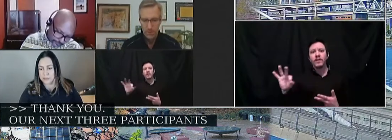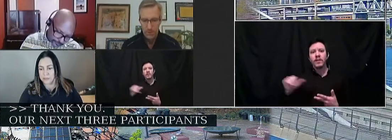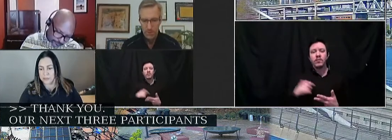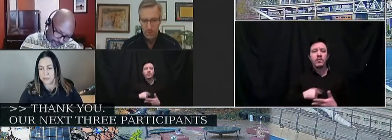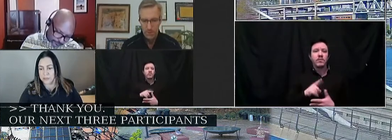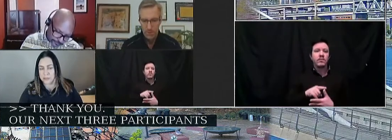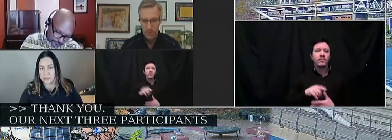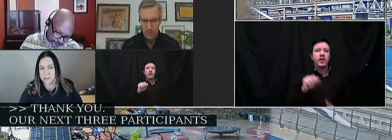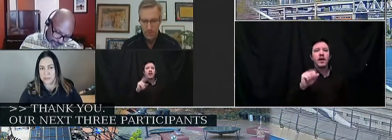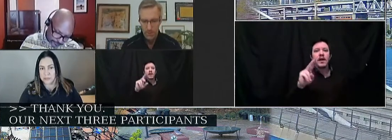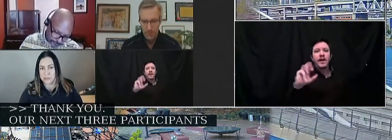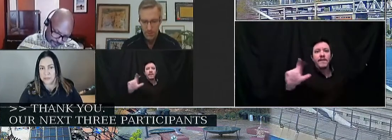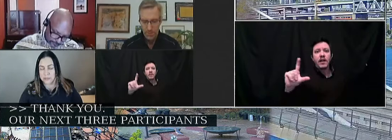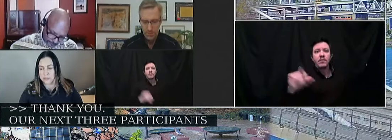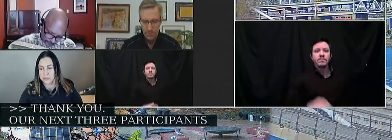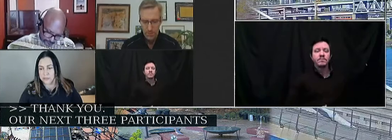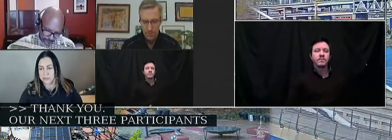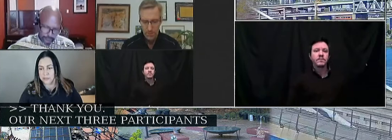start with Avelle.